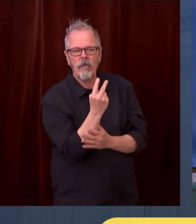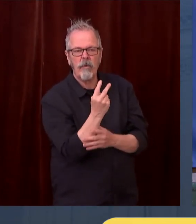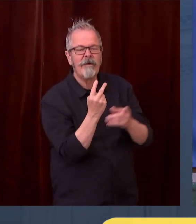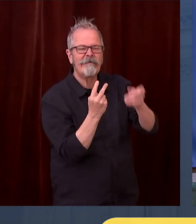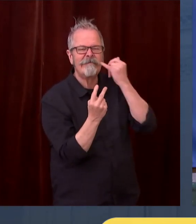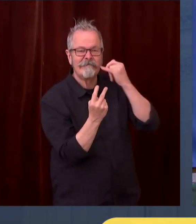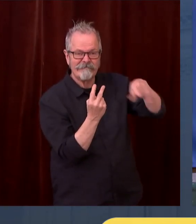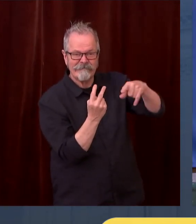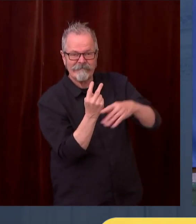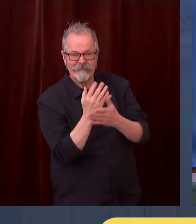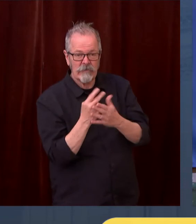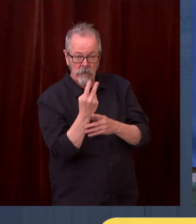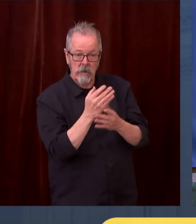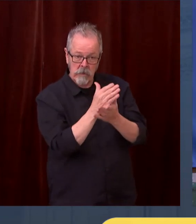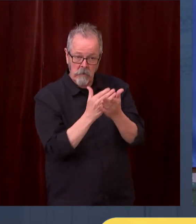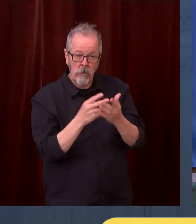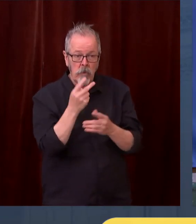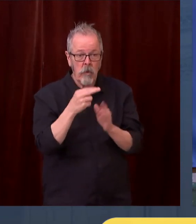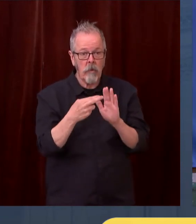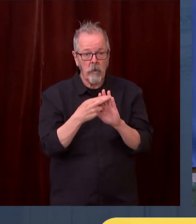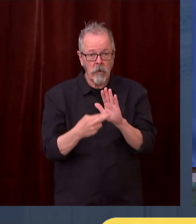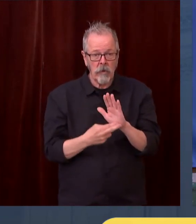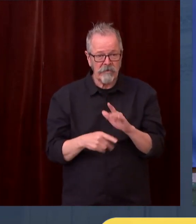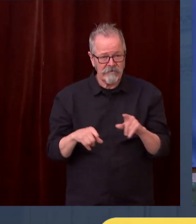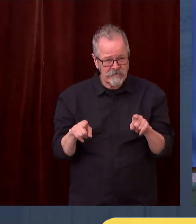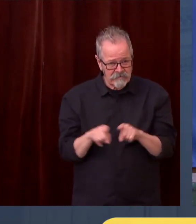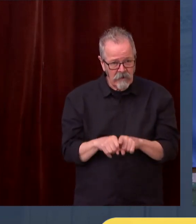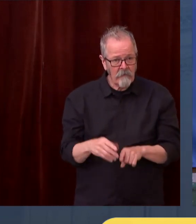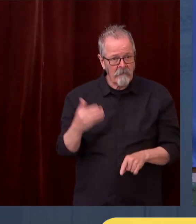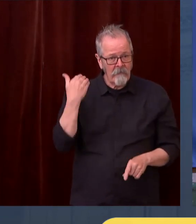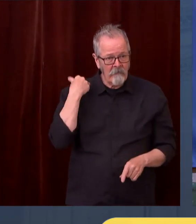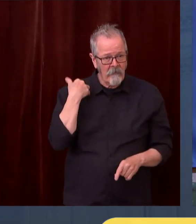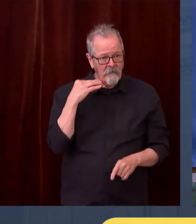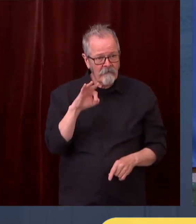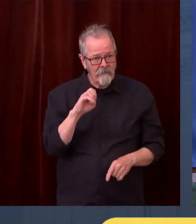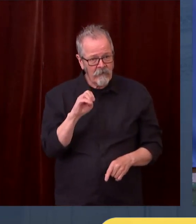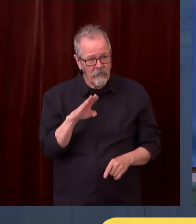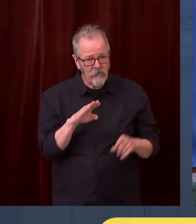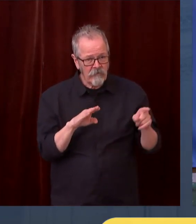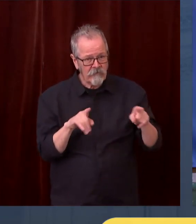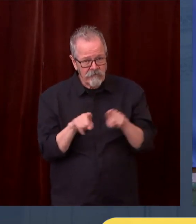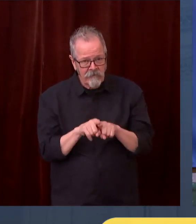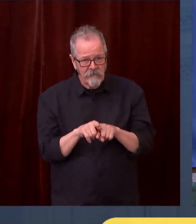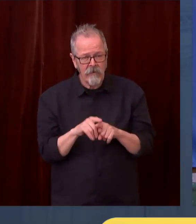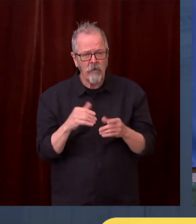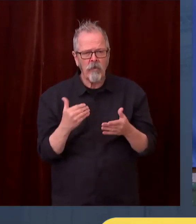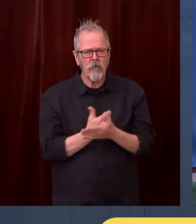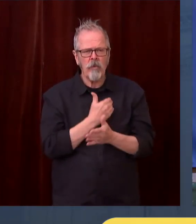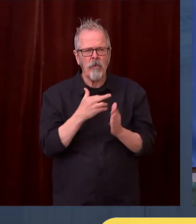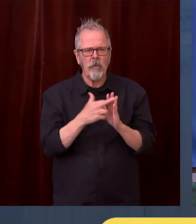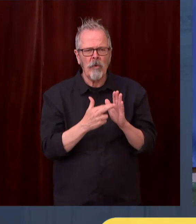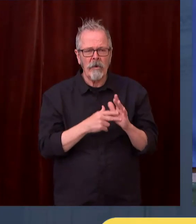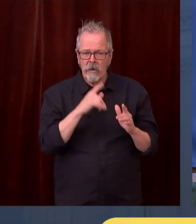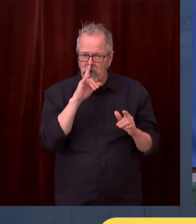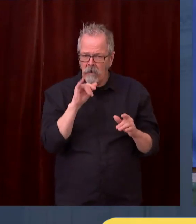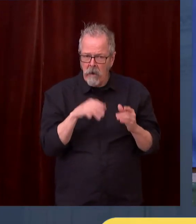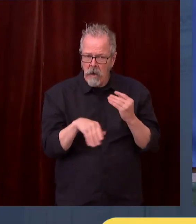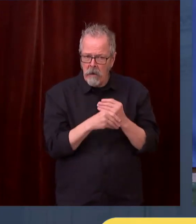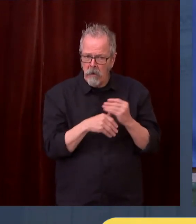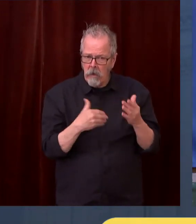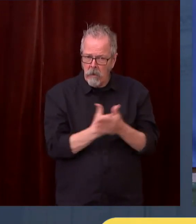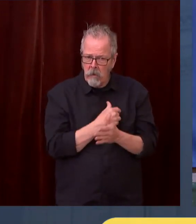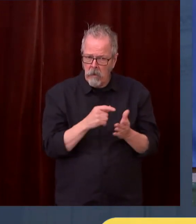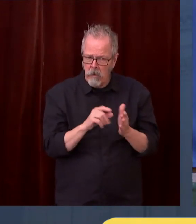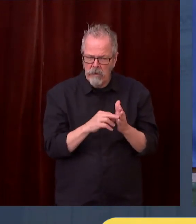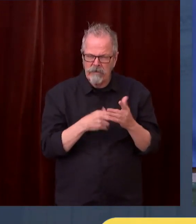in February, or would we see additional restrictions that we hadn't seen before? Just wondering what kinds of specific restrictions we might be looking at.